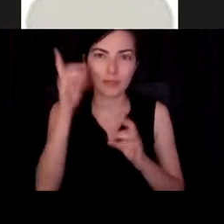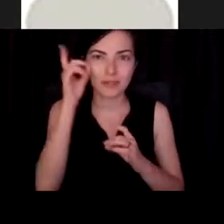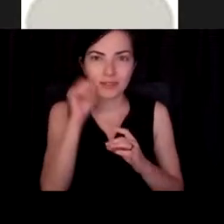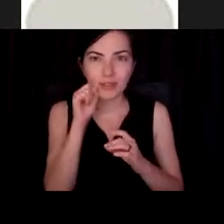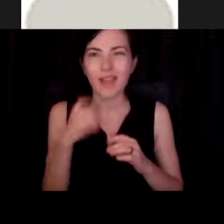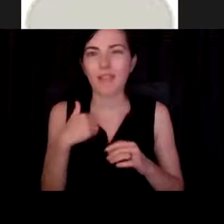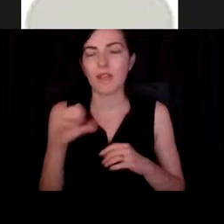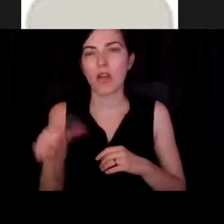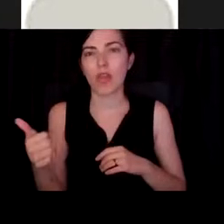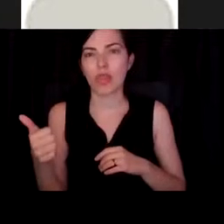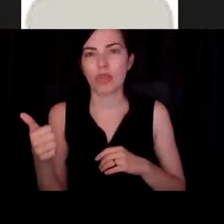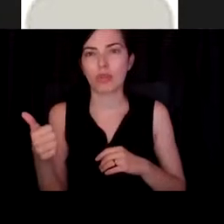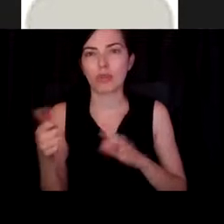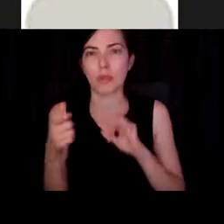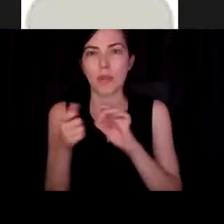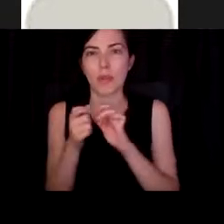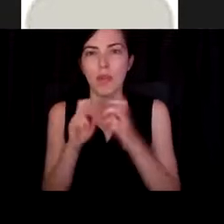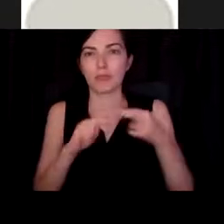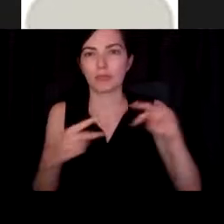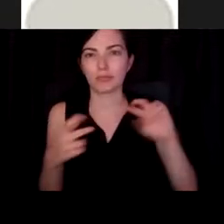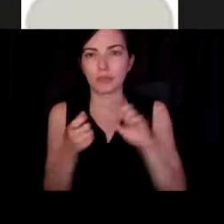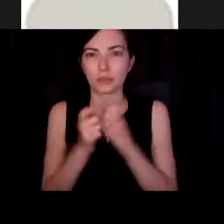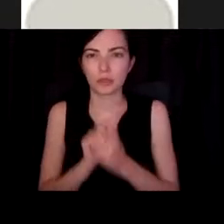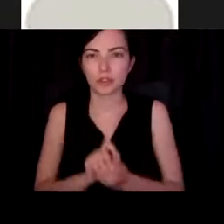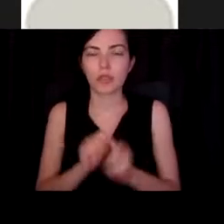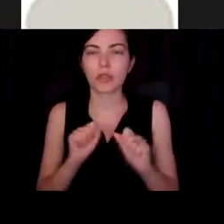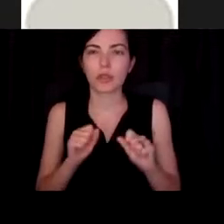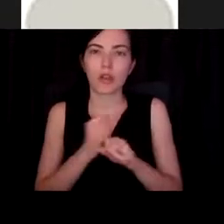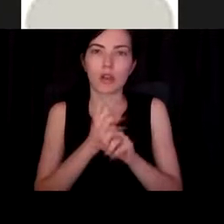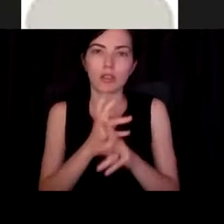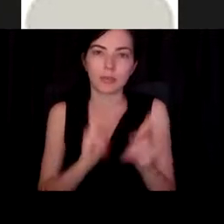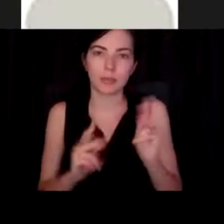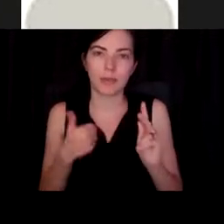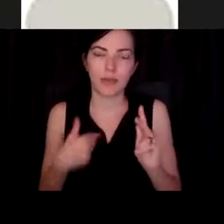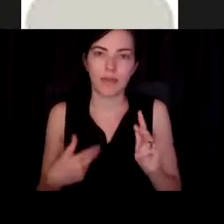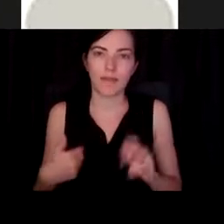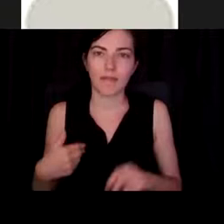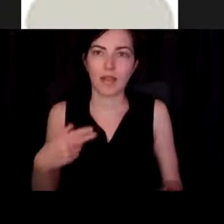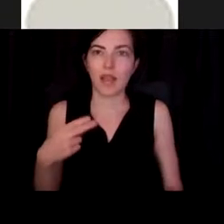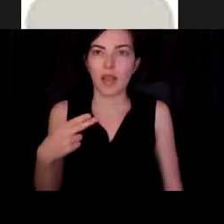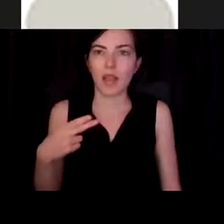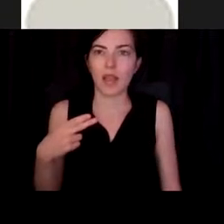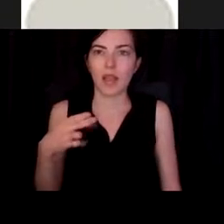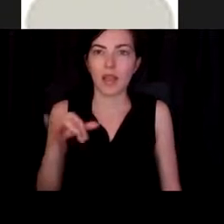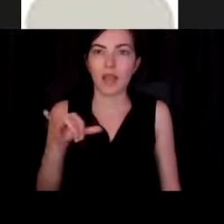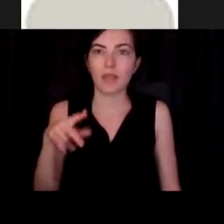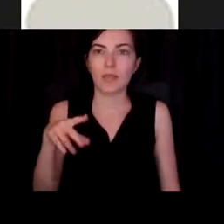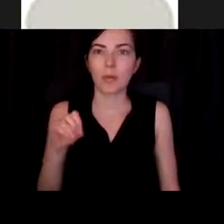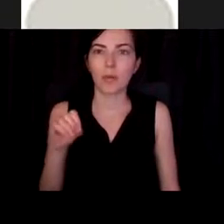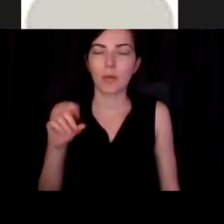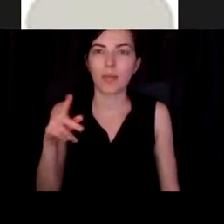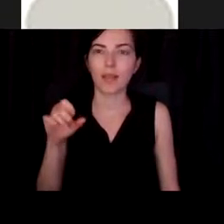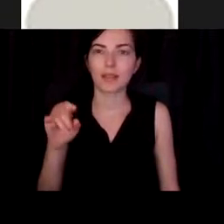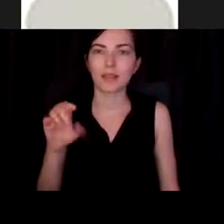predisposes people to having, um, hypoplastic left heart syndrome, which is where the left ventricle